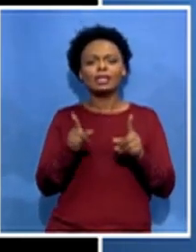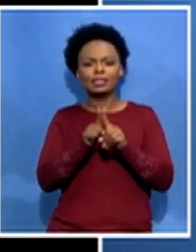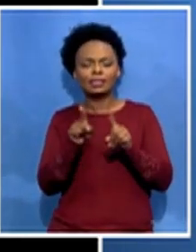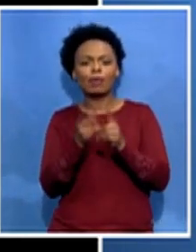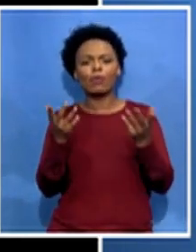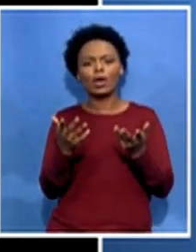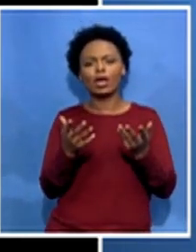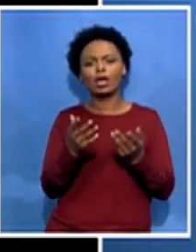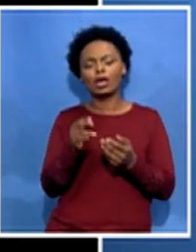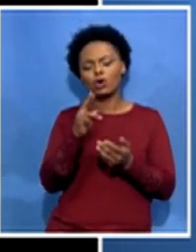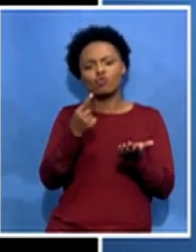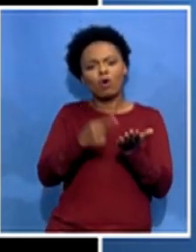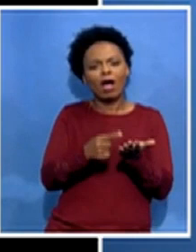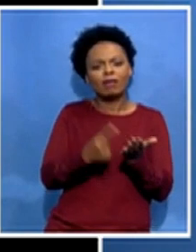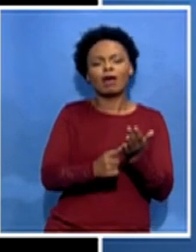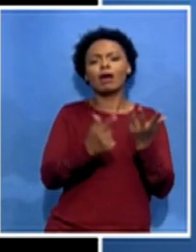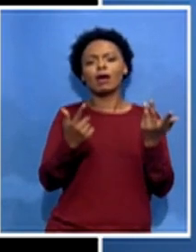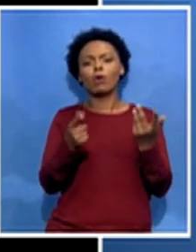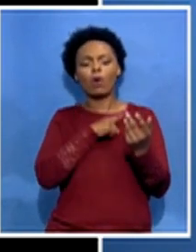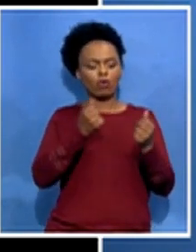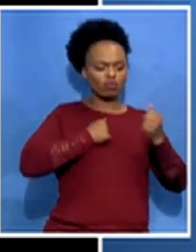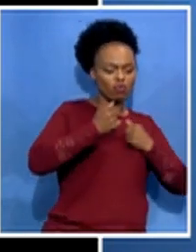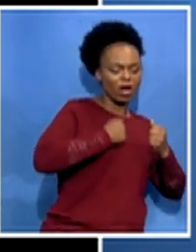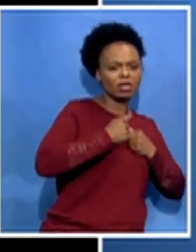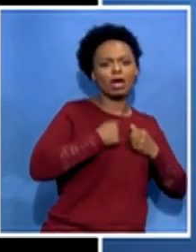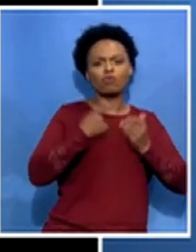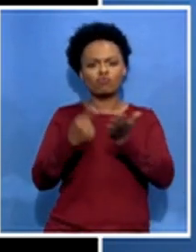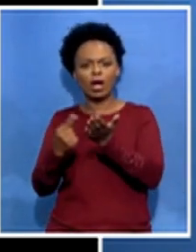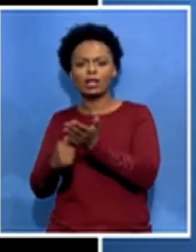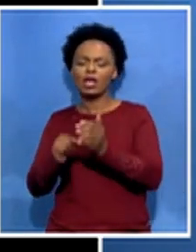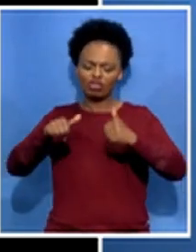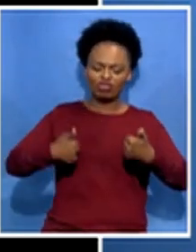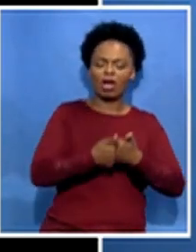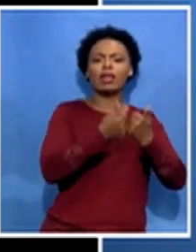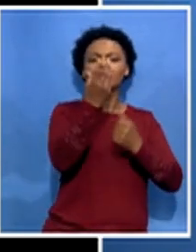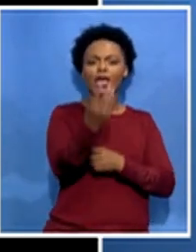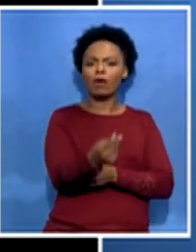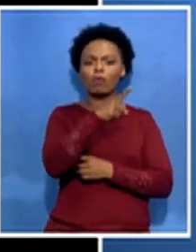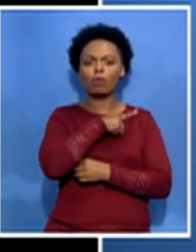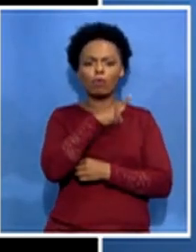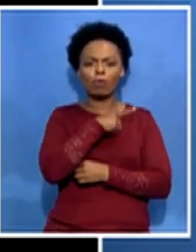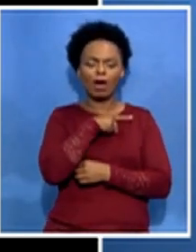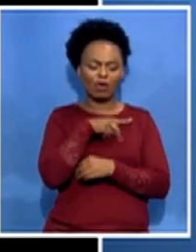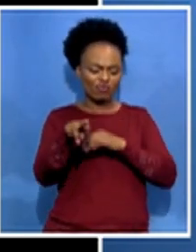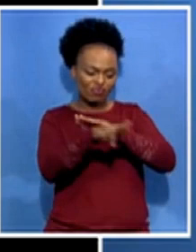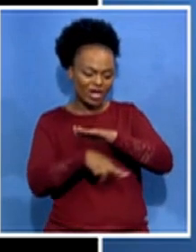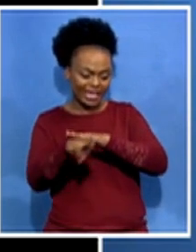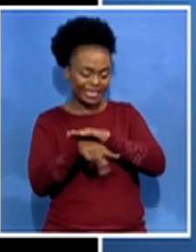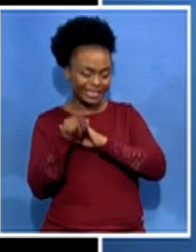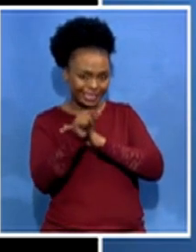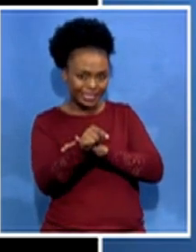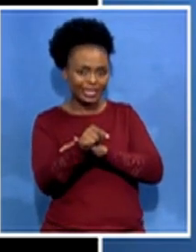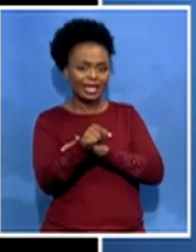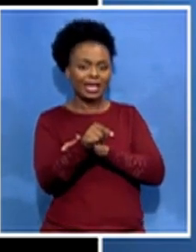uganda you have these challenges because the great lakes region uh it is relatively peaceful right now